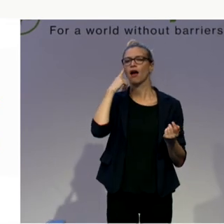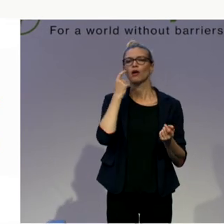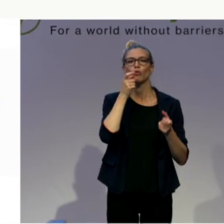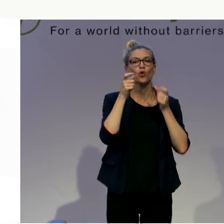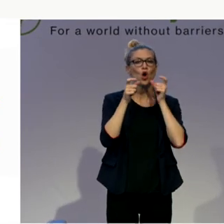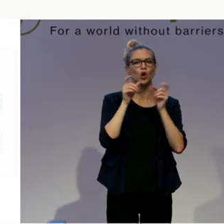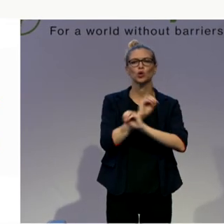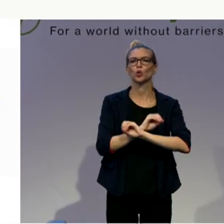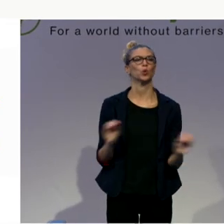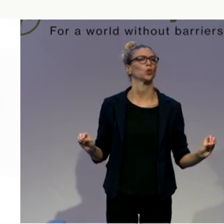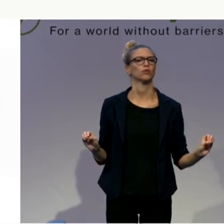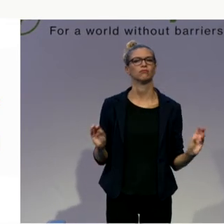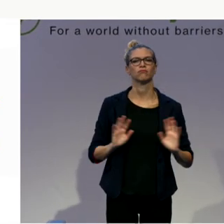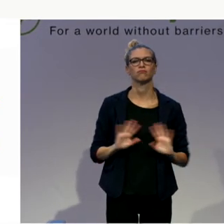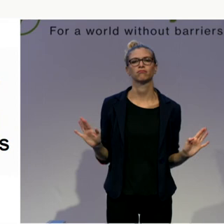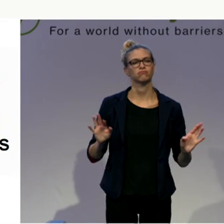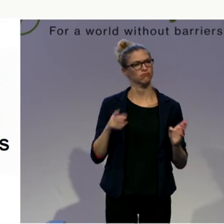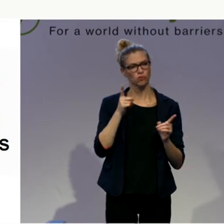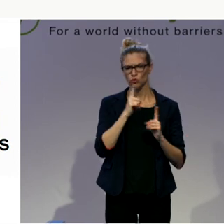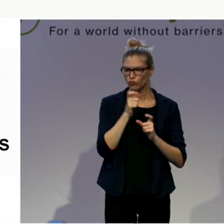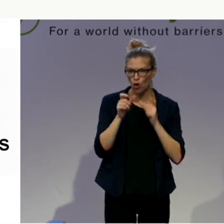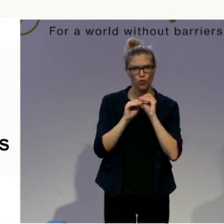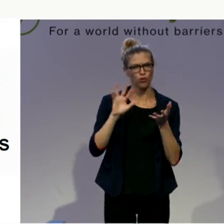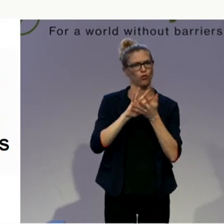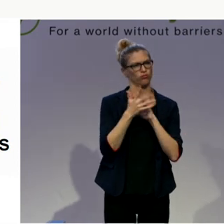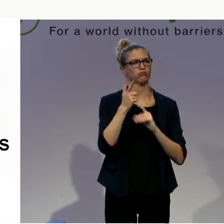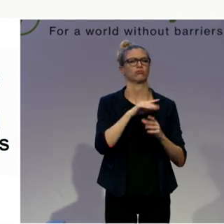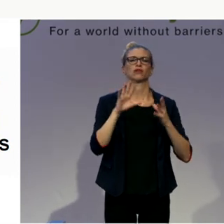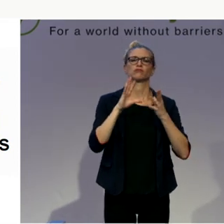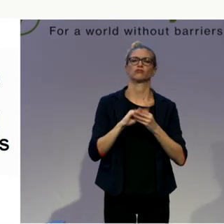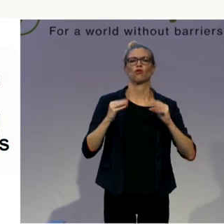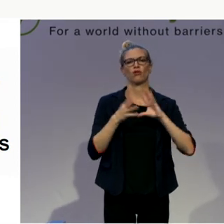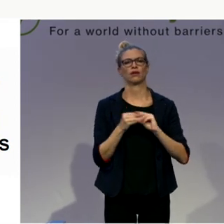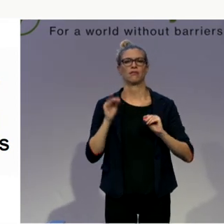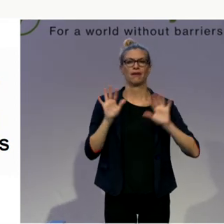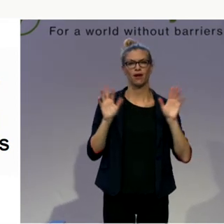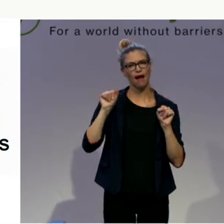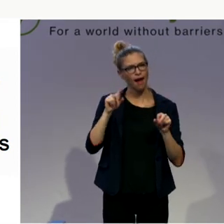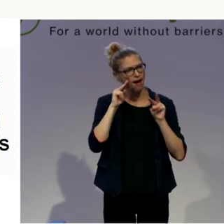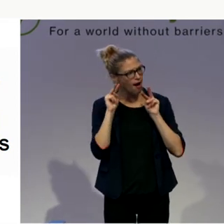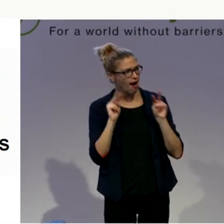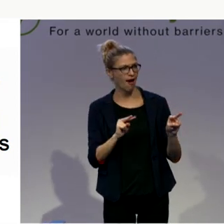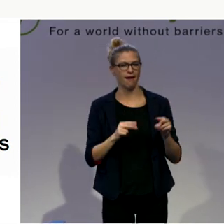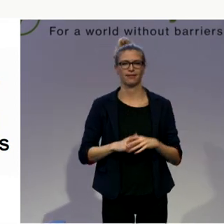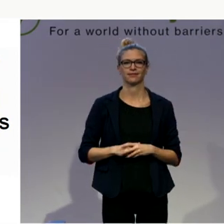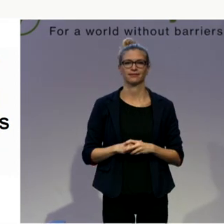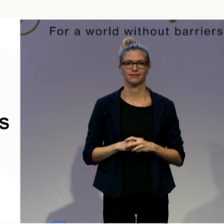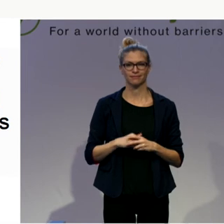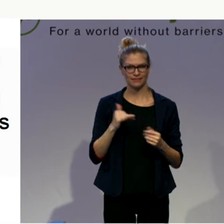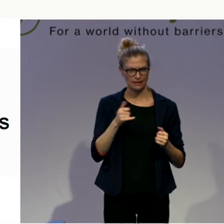And we will be able to fully, I don't know, fully participate as much as we can. Zatla, would you like to come up and take the mic?